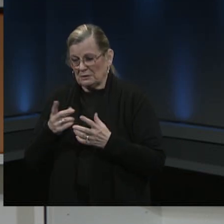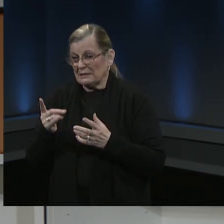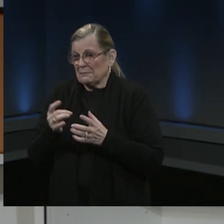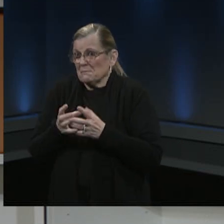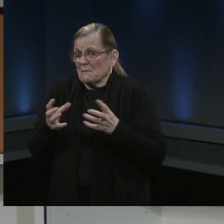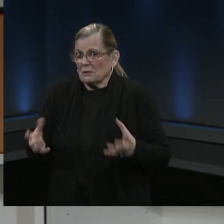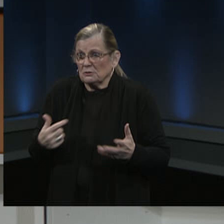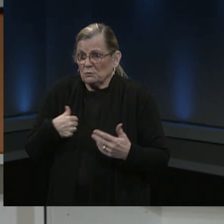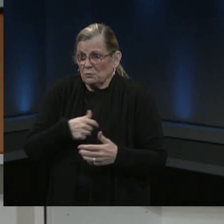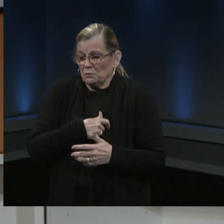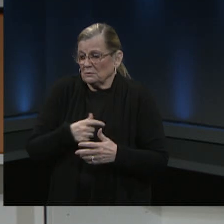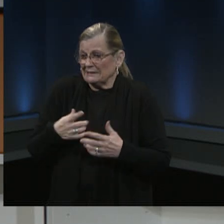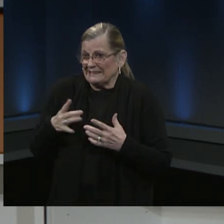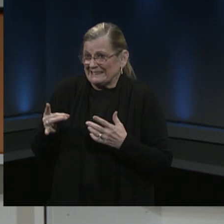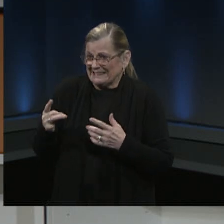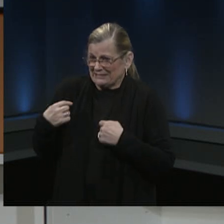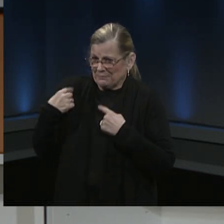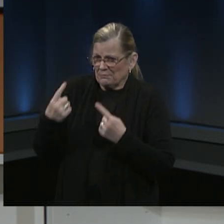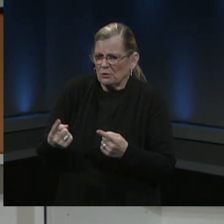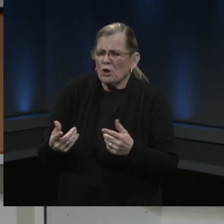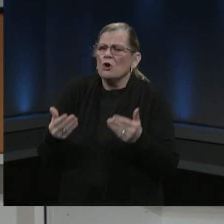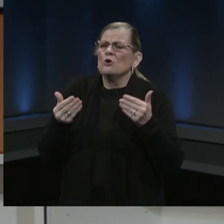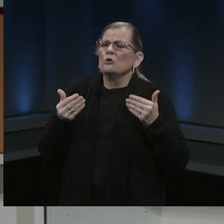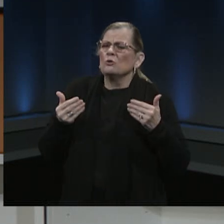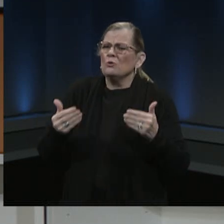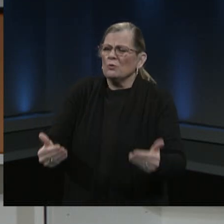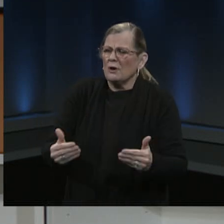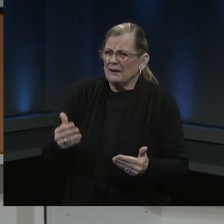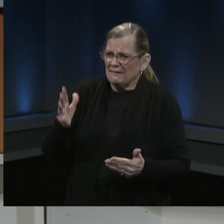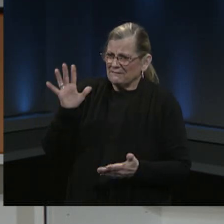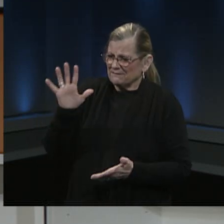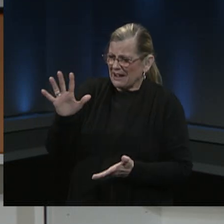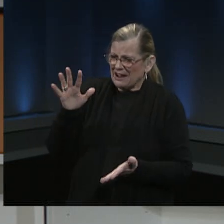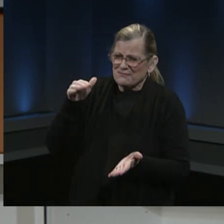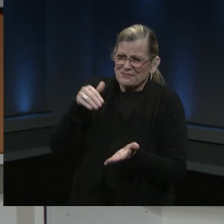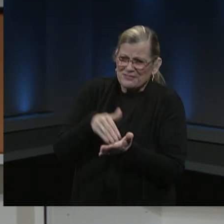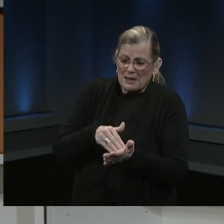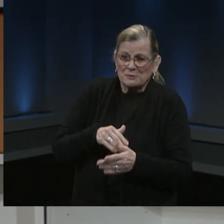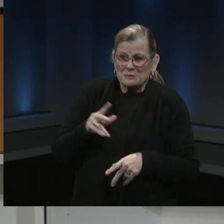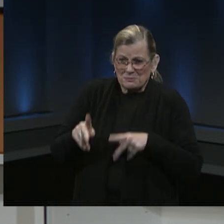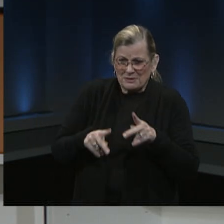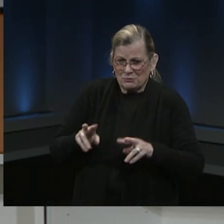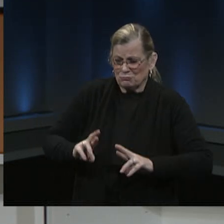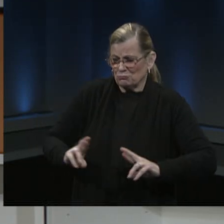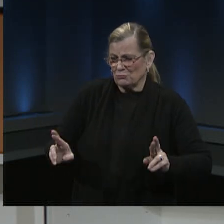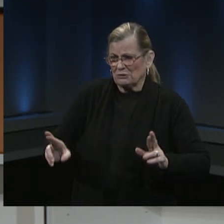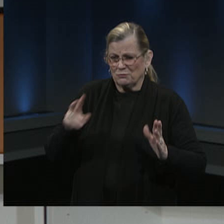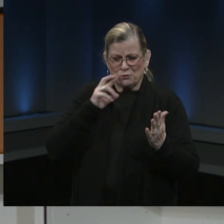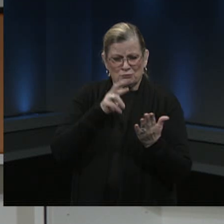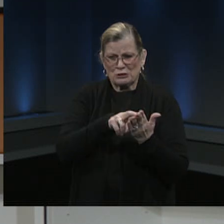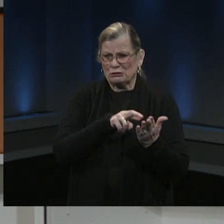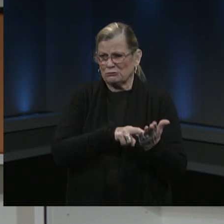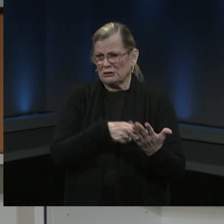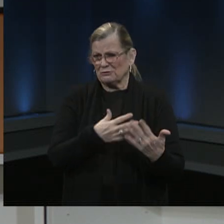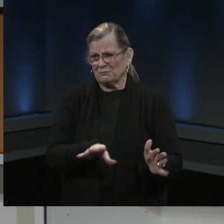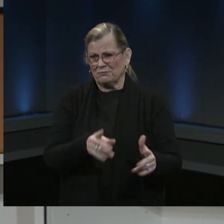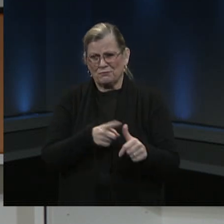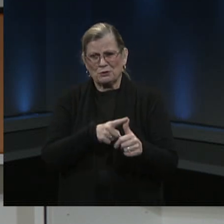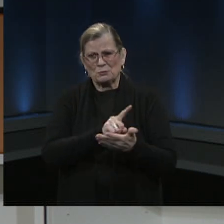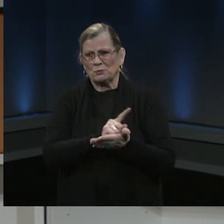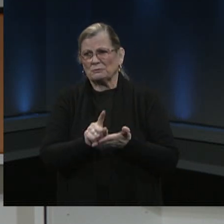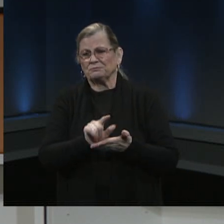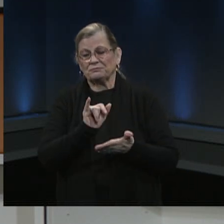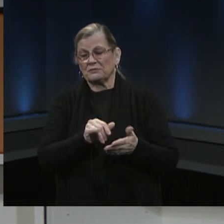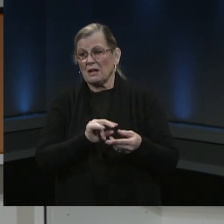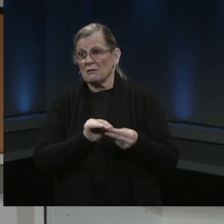we are moving forward with 5000 folks that are able to be registered here in this first week. That number is going to jump to over